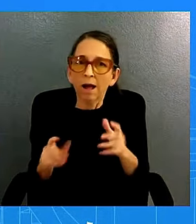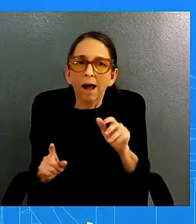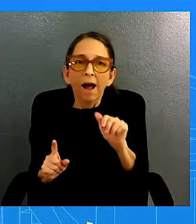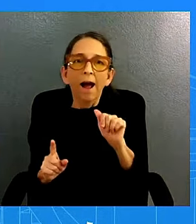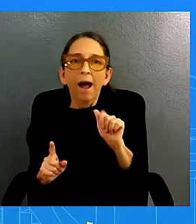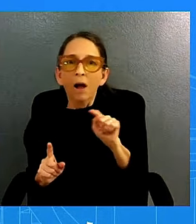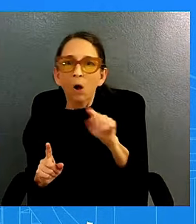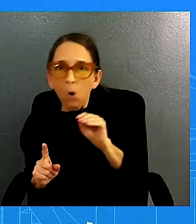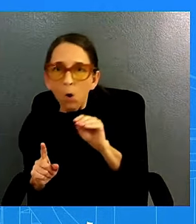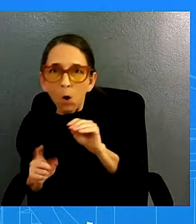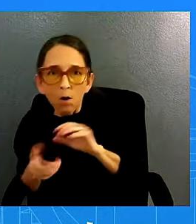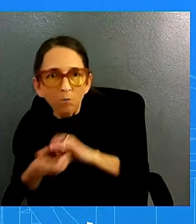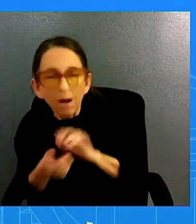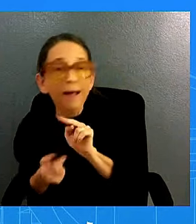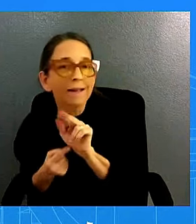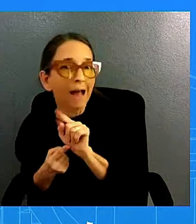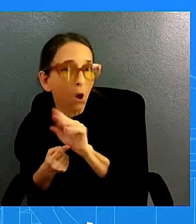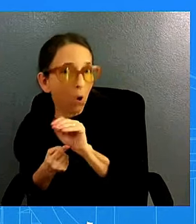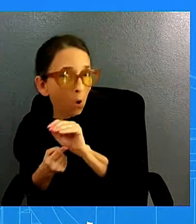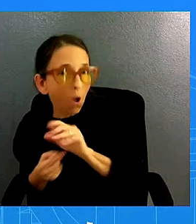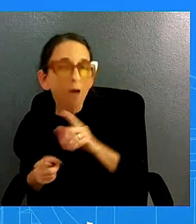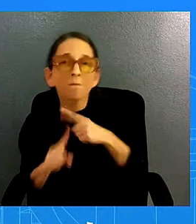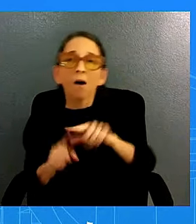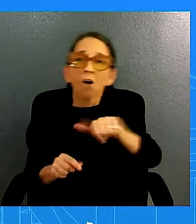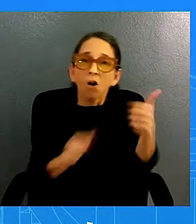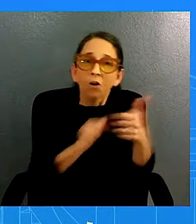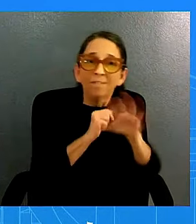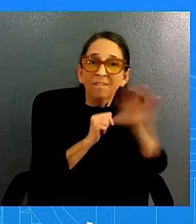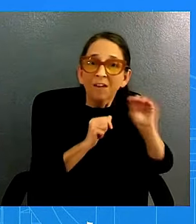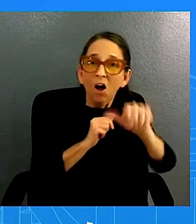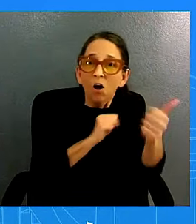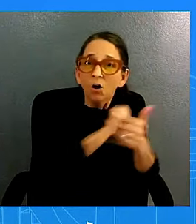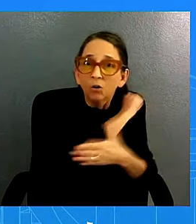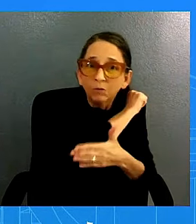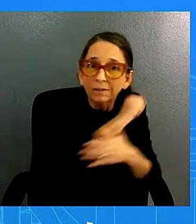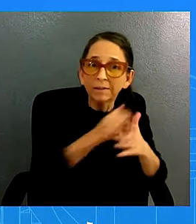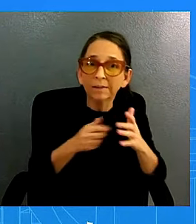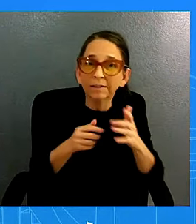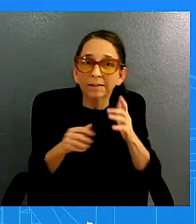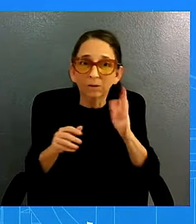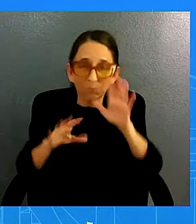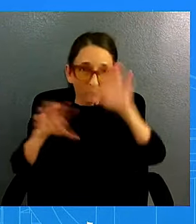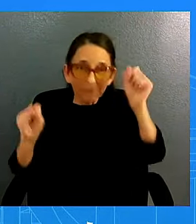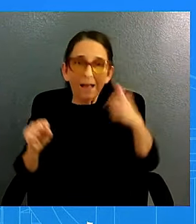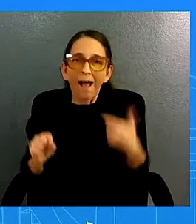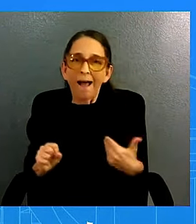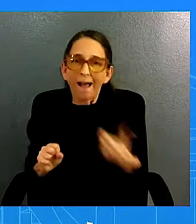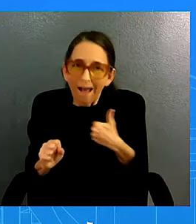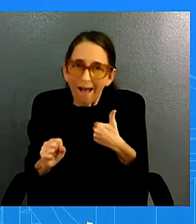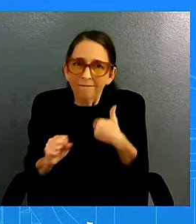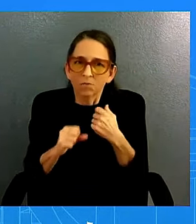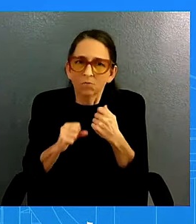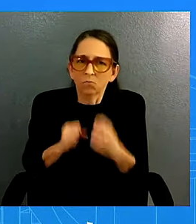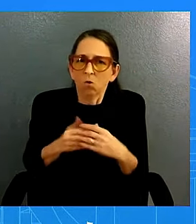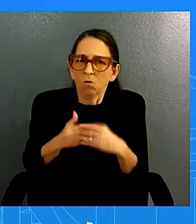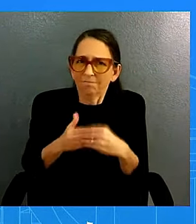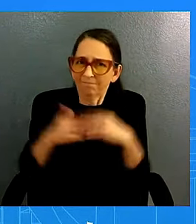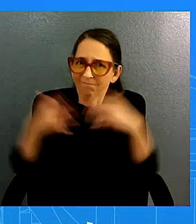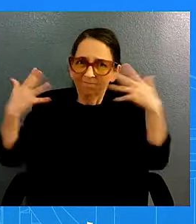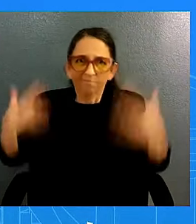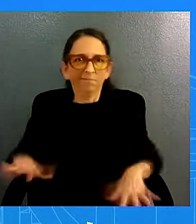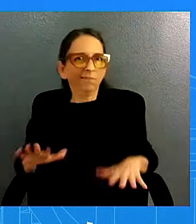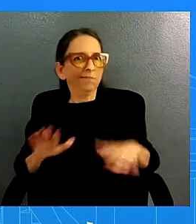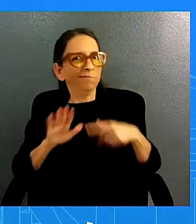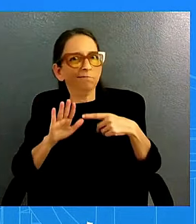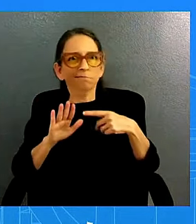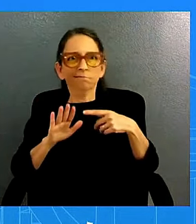countries uh and so that is happening because this president has leadership and showed leadership uh and we've been very clear about the one china